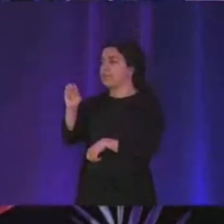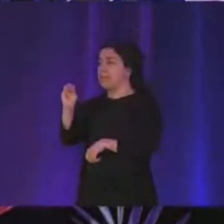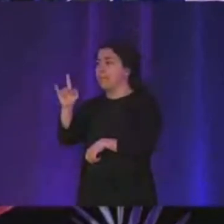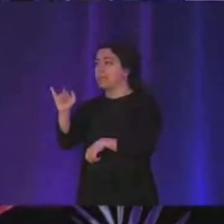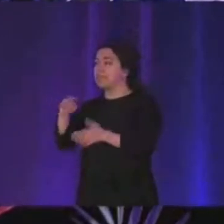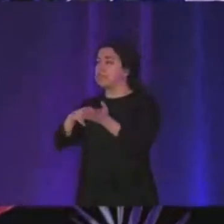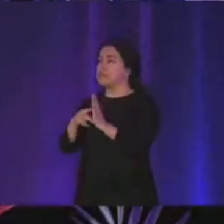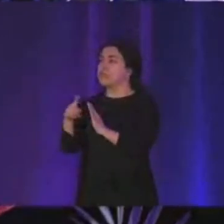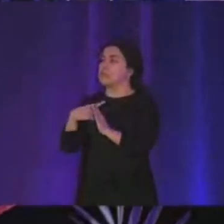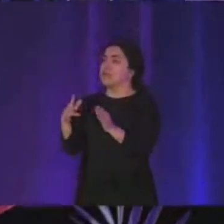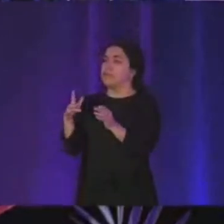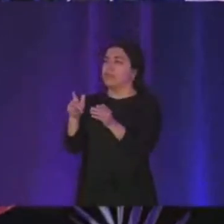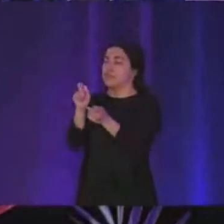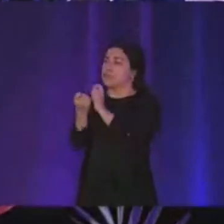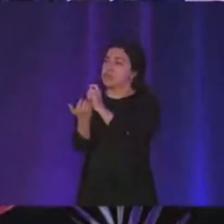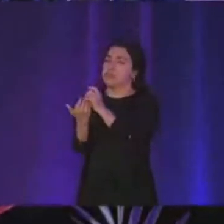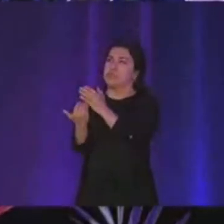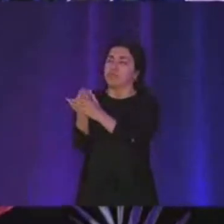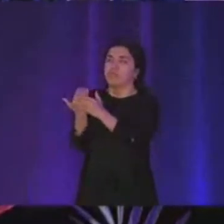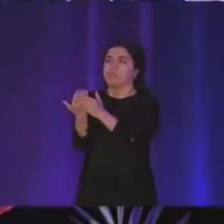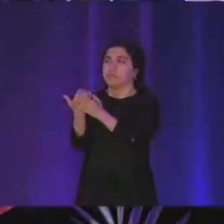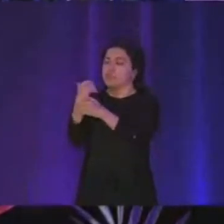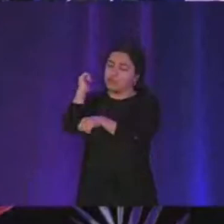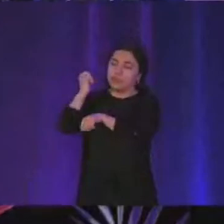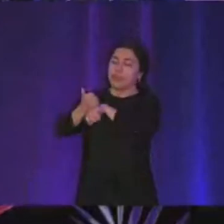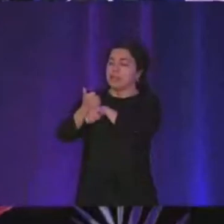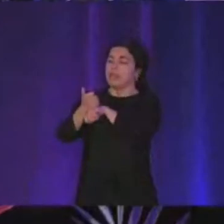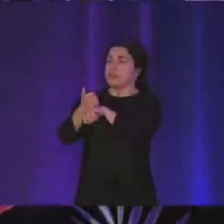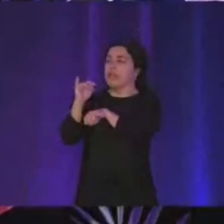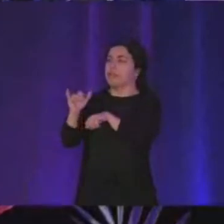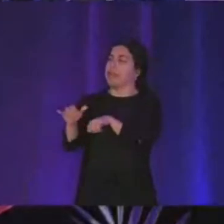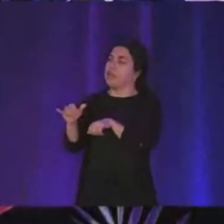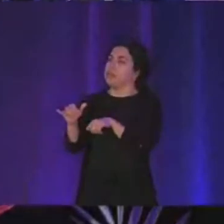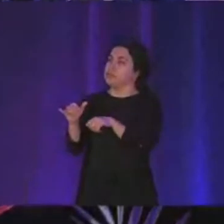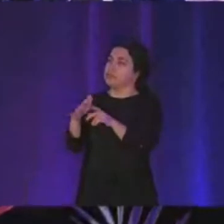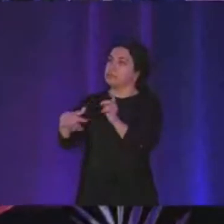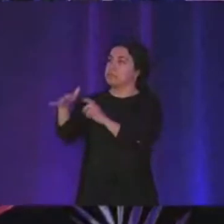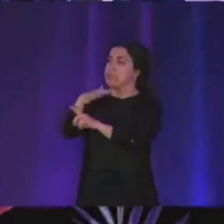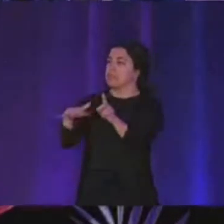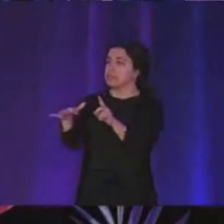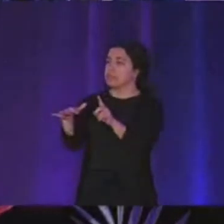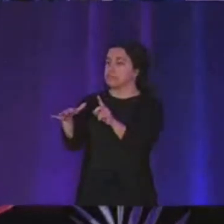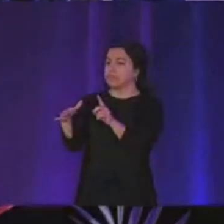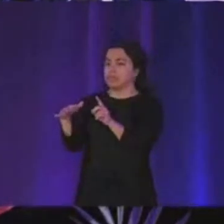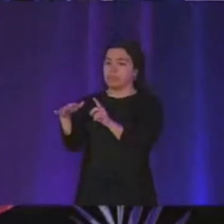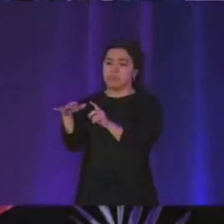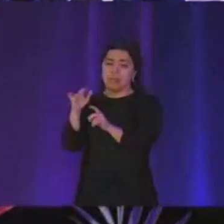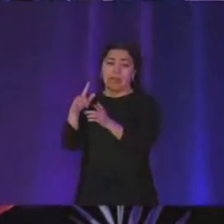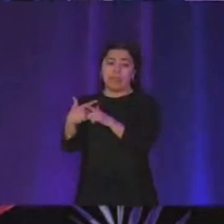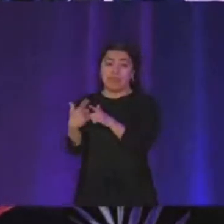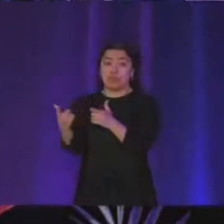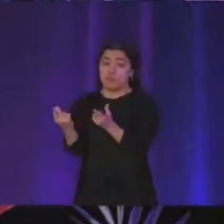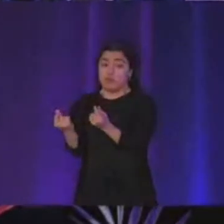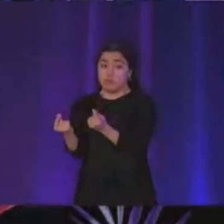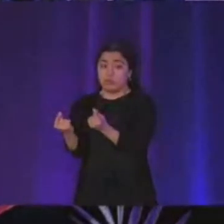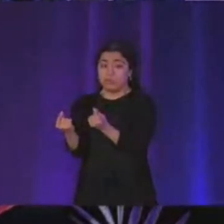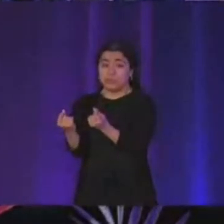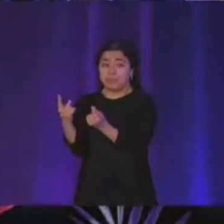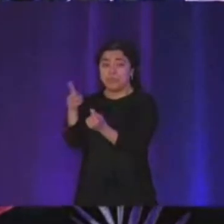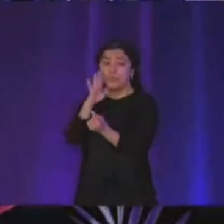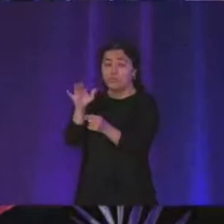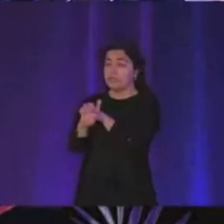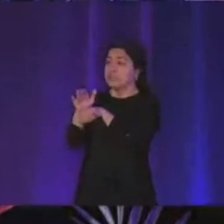space like which is the c uh memory space with malloc uh and then what you're doing is you're uh